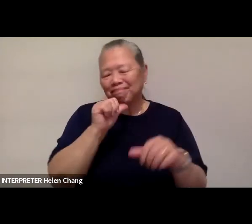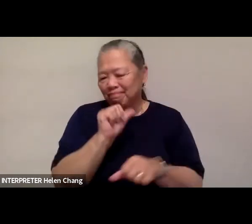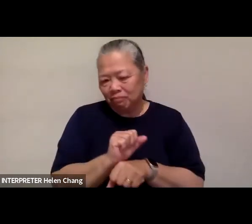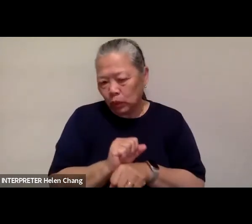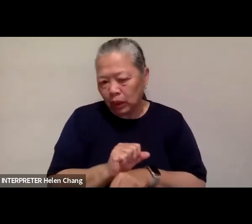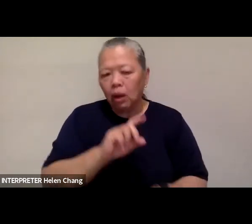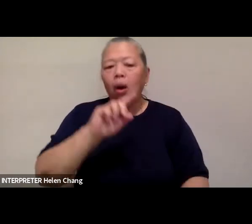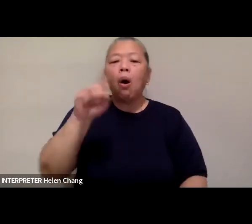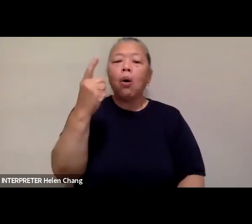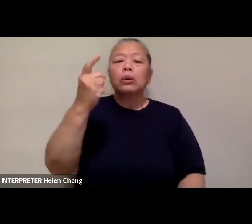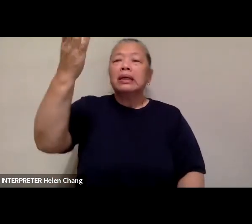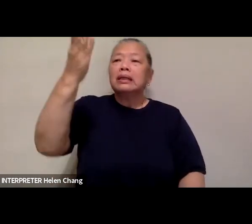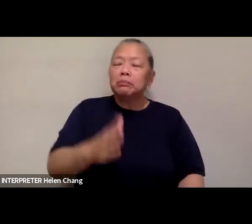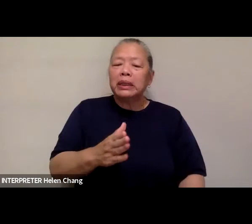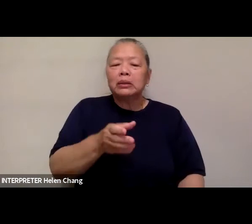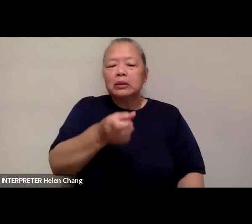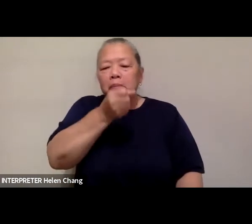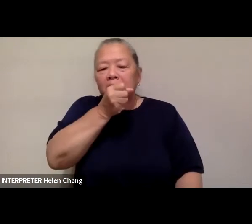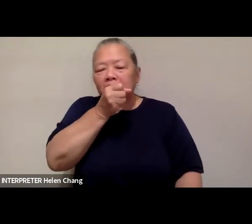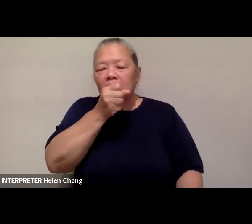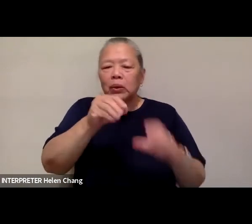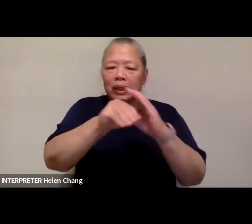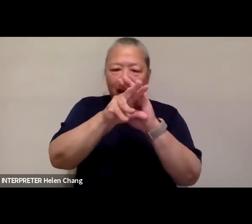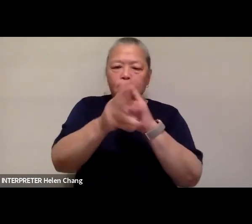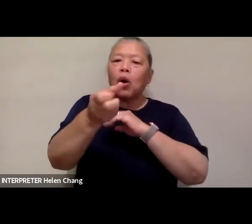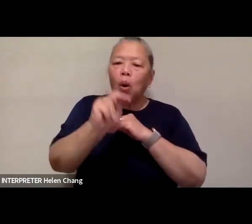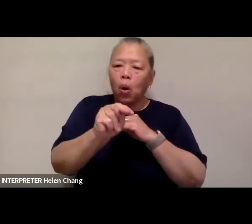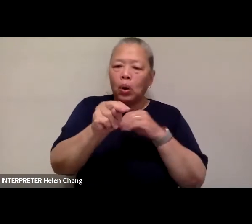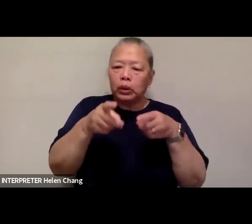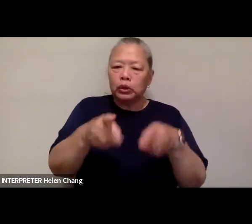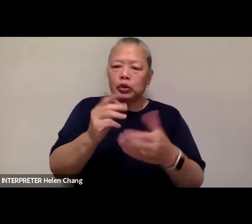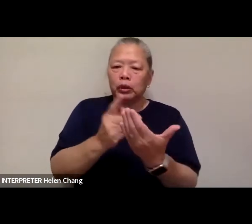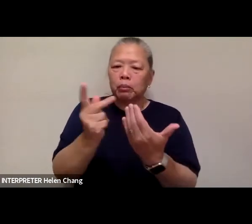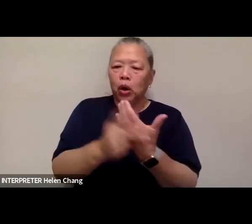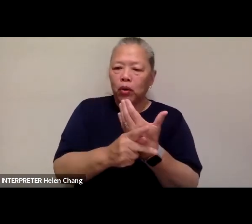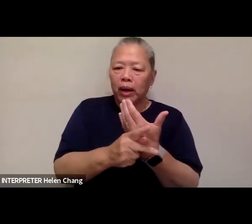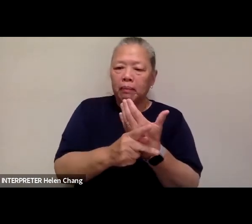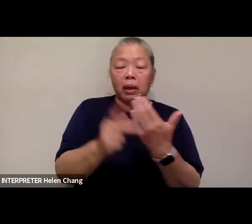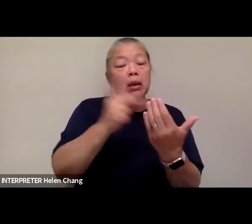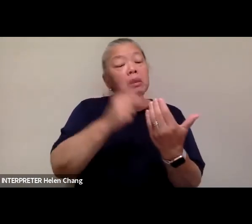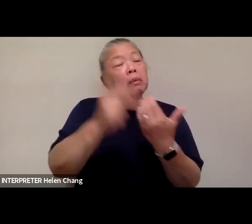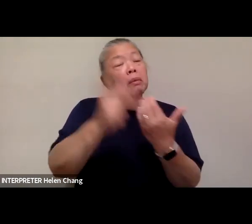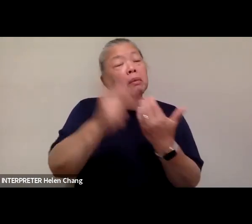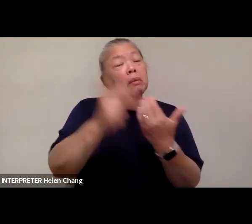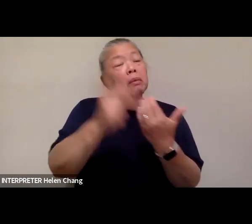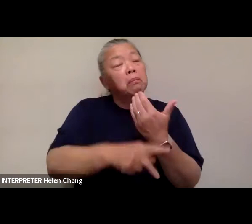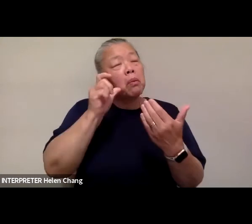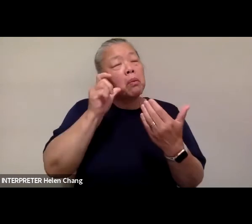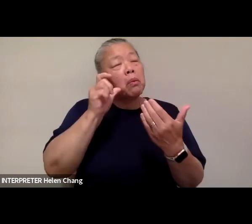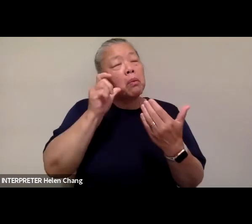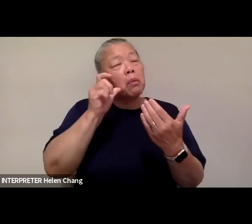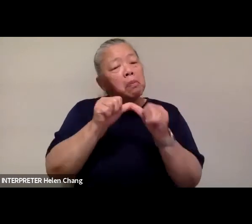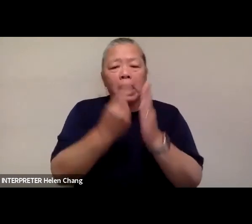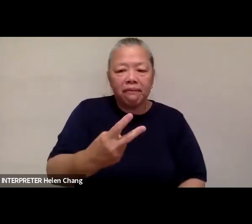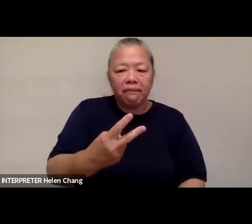microphones will be turned on throughout the program. Simone The program is going to wrap in about an hour and a half. Simone I